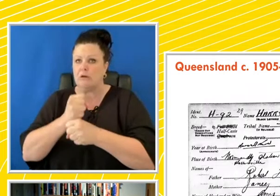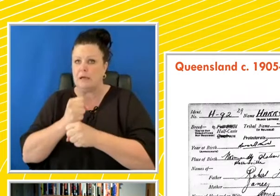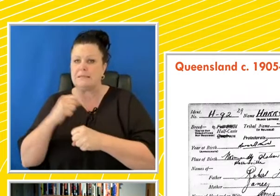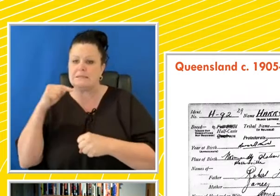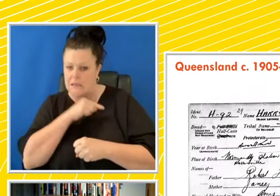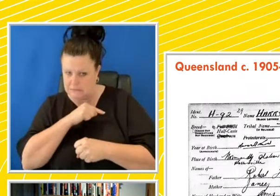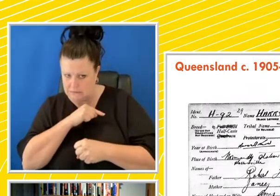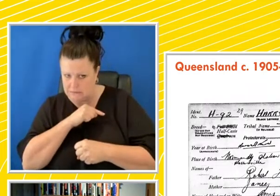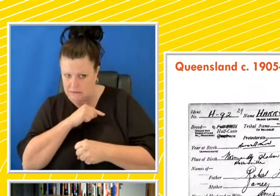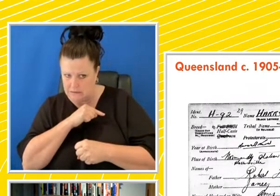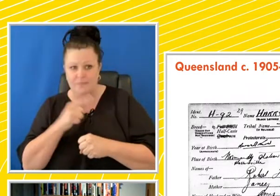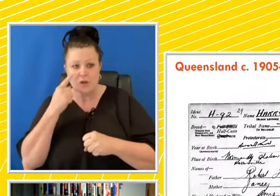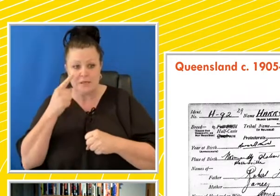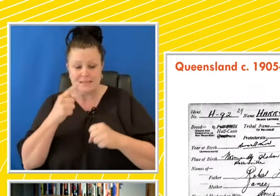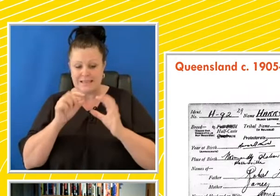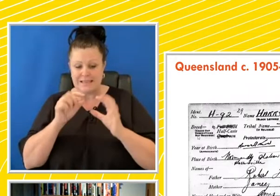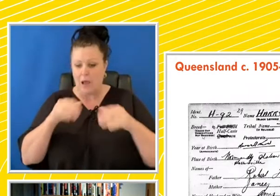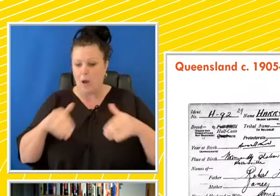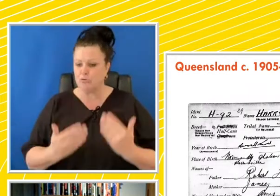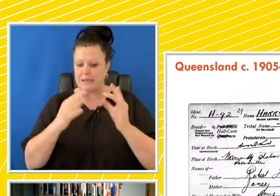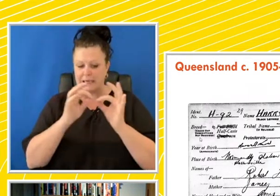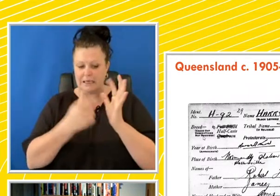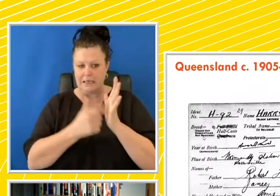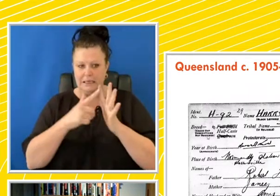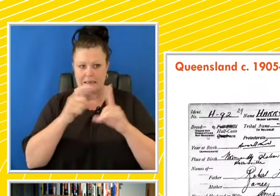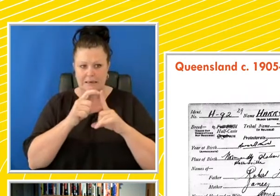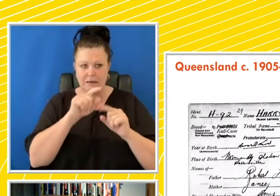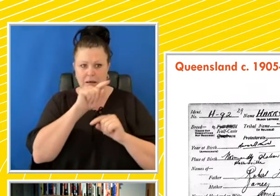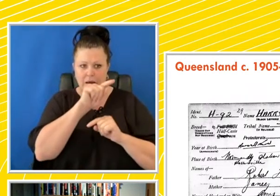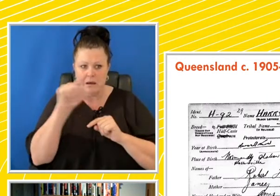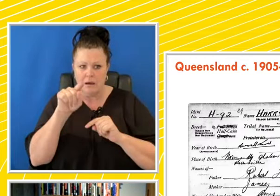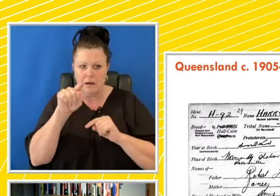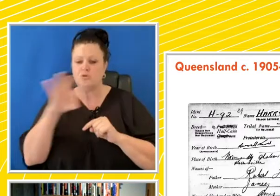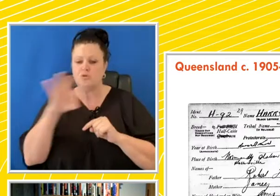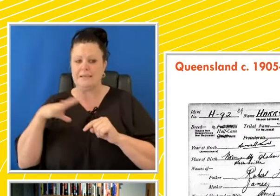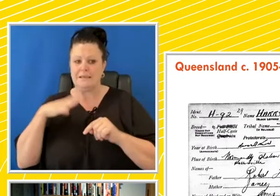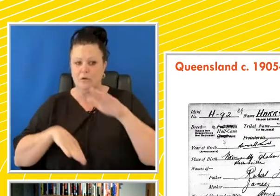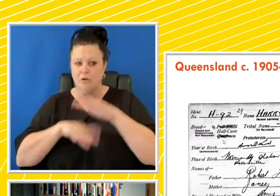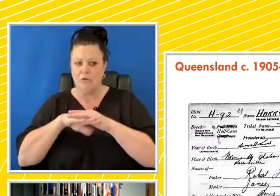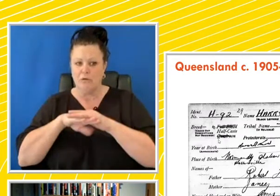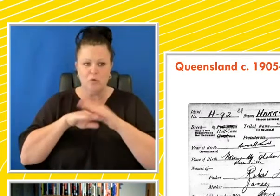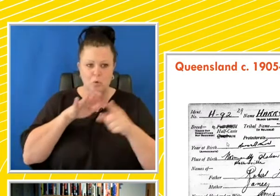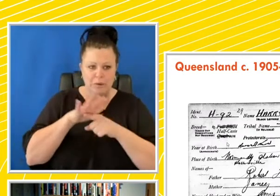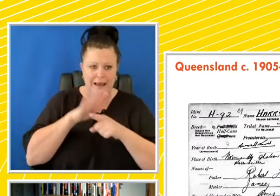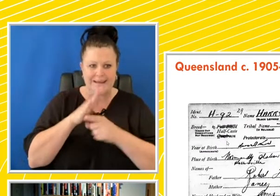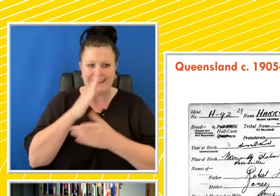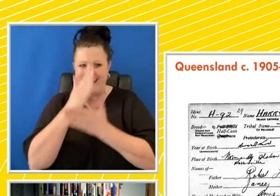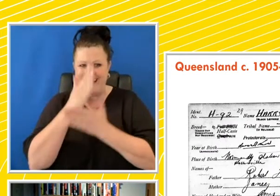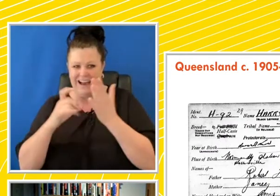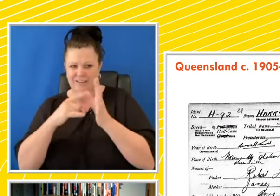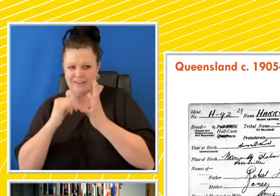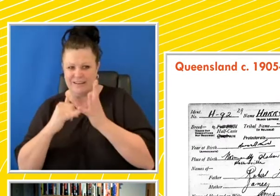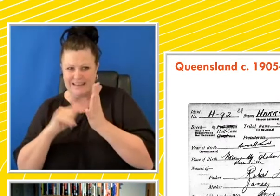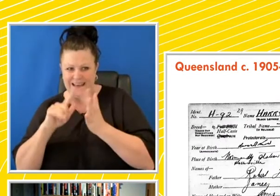Here you can see breed, cross-out descriptions, not required, full-blood, half-caste, quadroon.